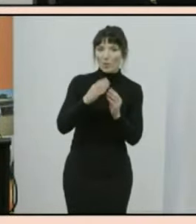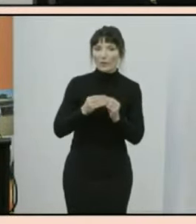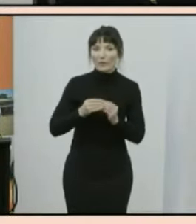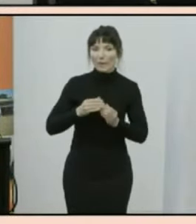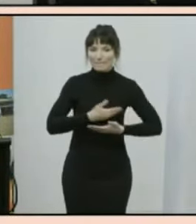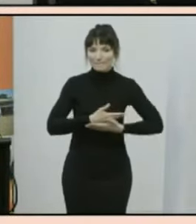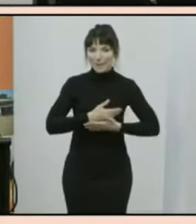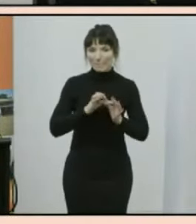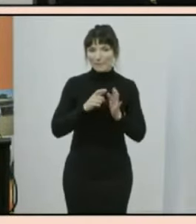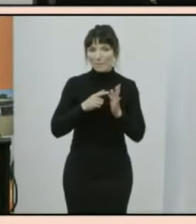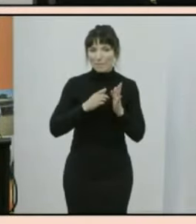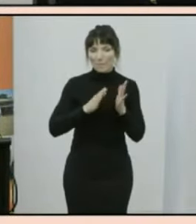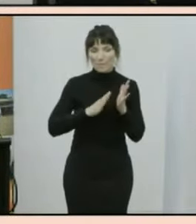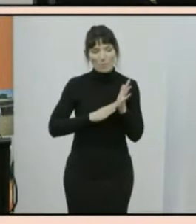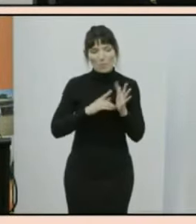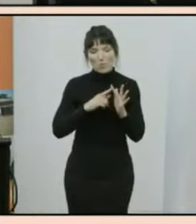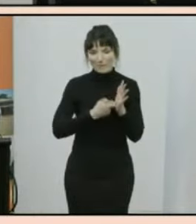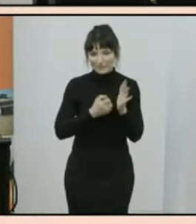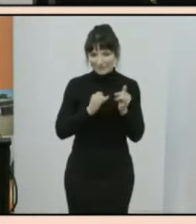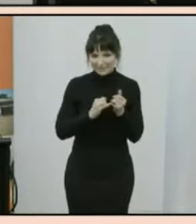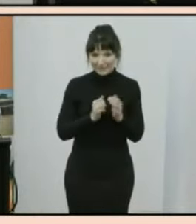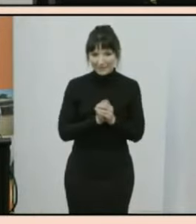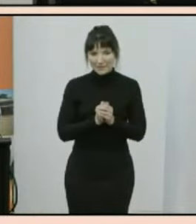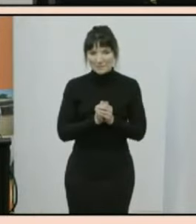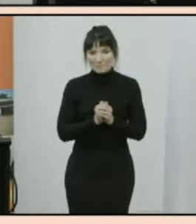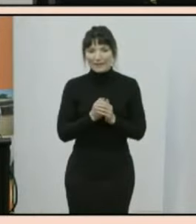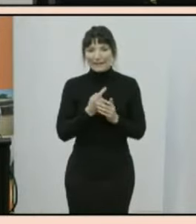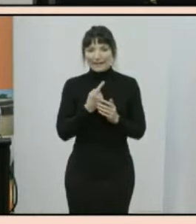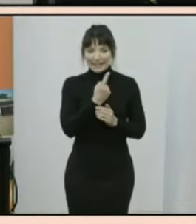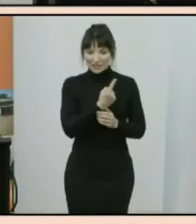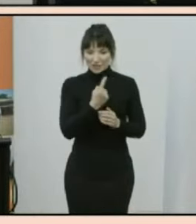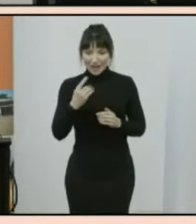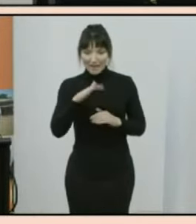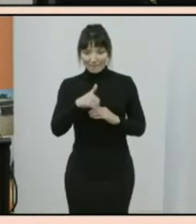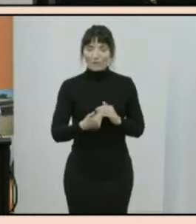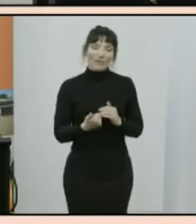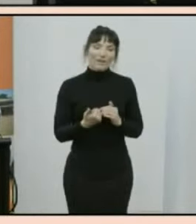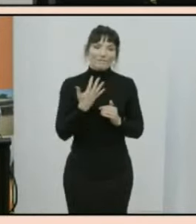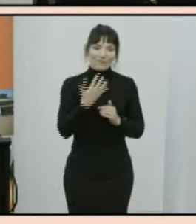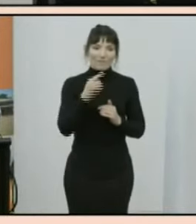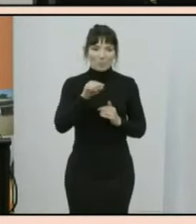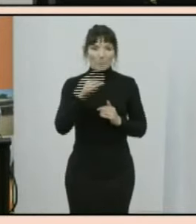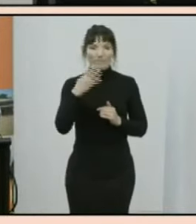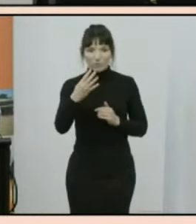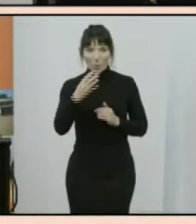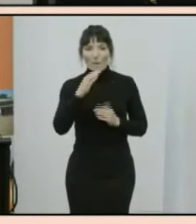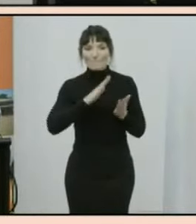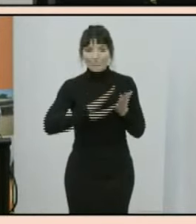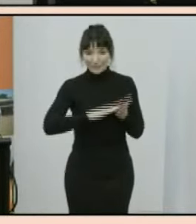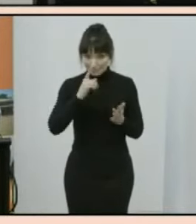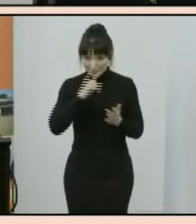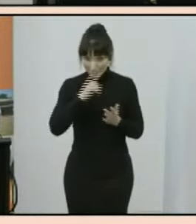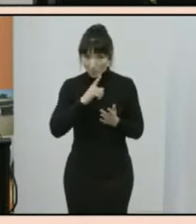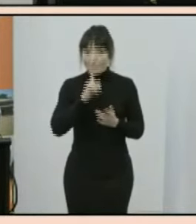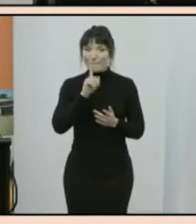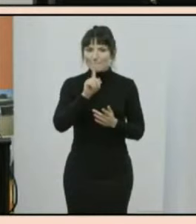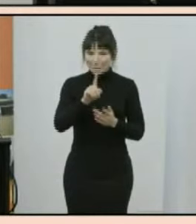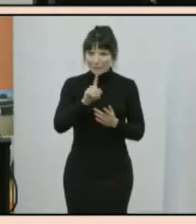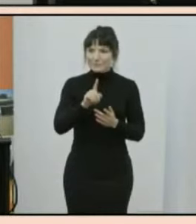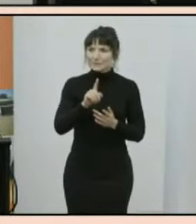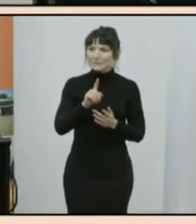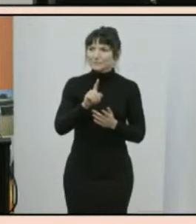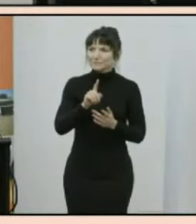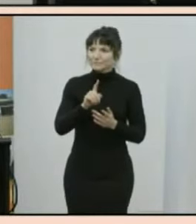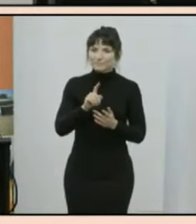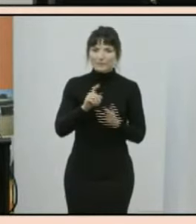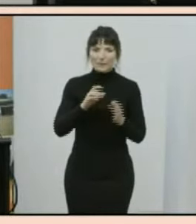baby boomers and millennials each have over 4 5.4 million people however the number of millennials is increasing through migration while the number of baby